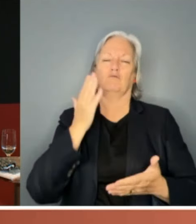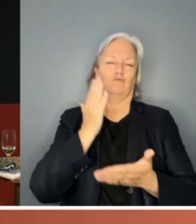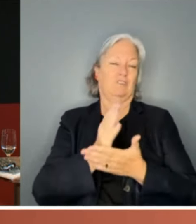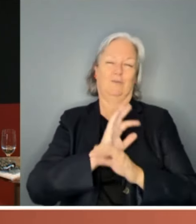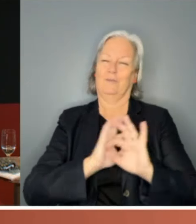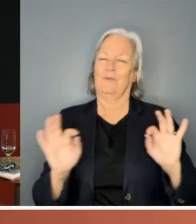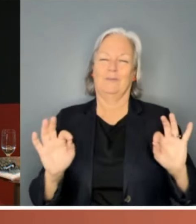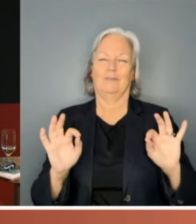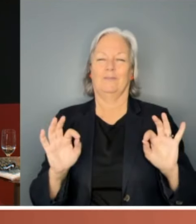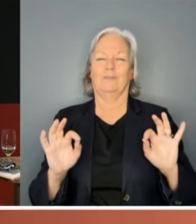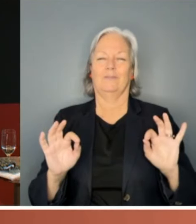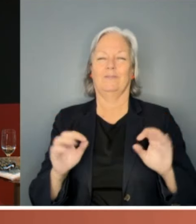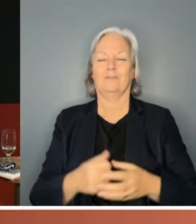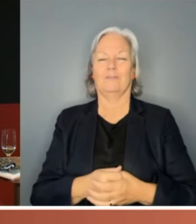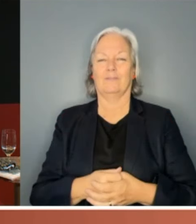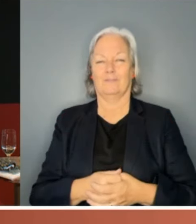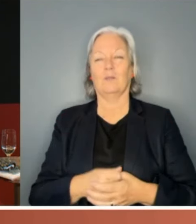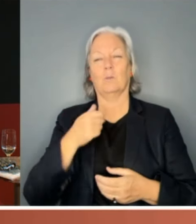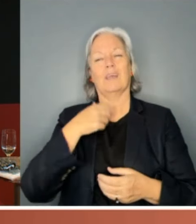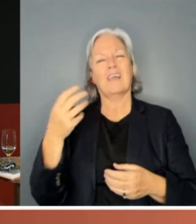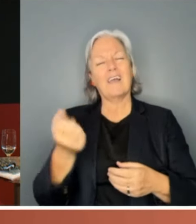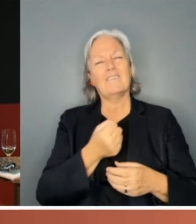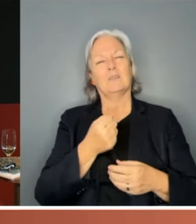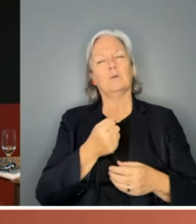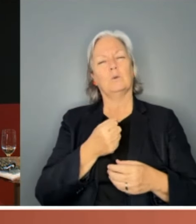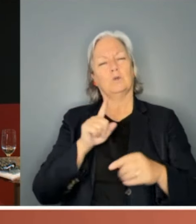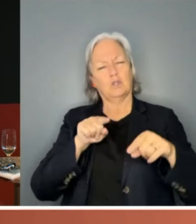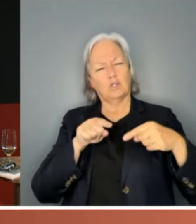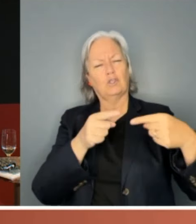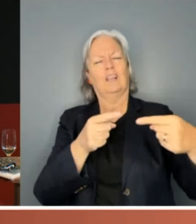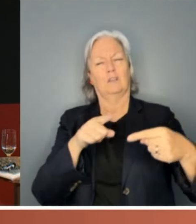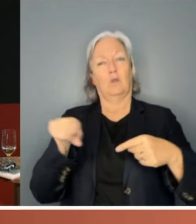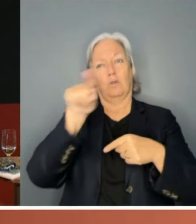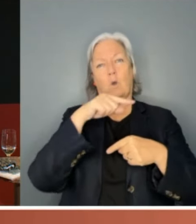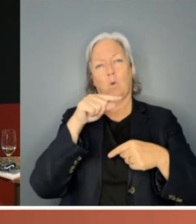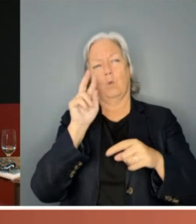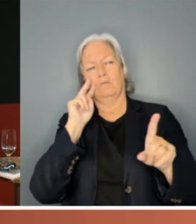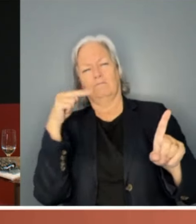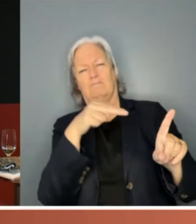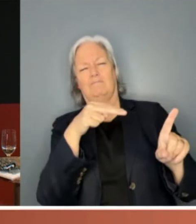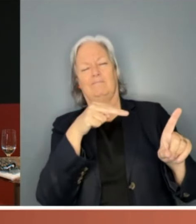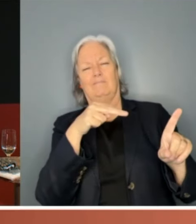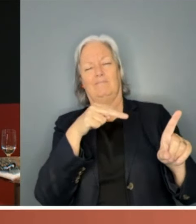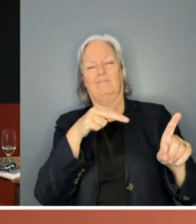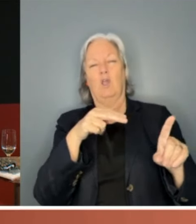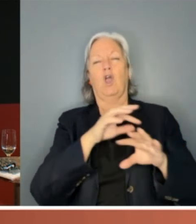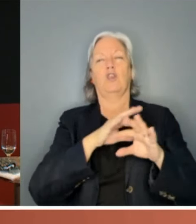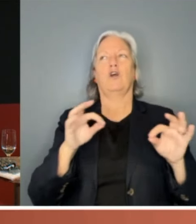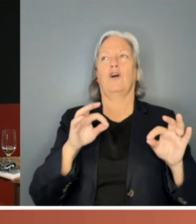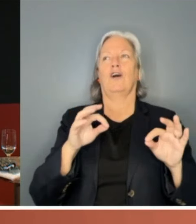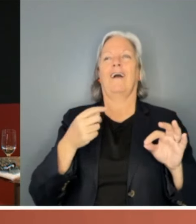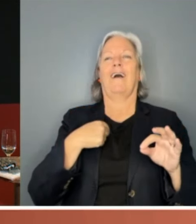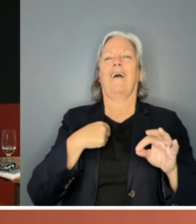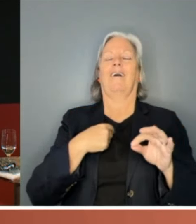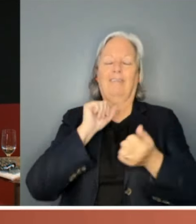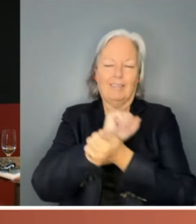So, I think we've just got to challenge those stereotypes, try and not fall into them ourselves. But